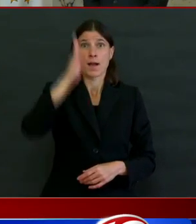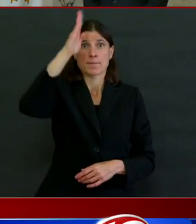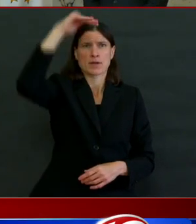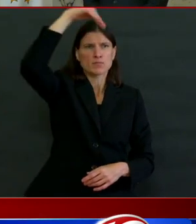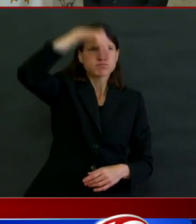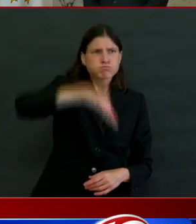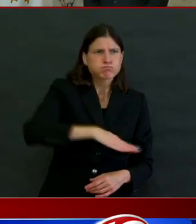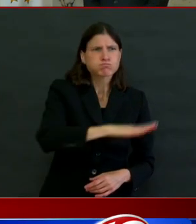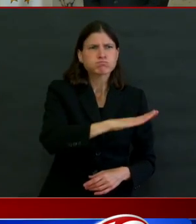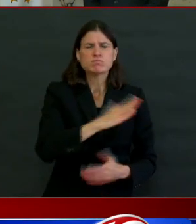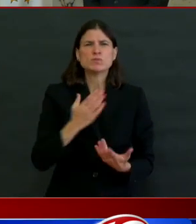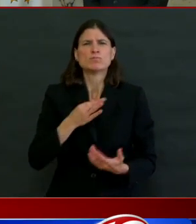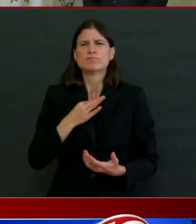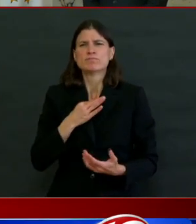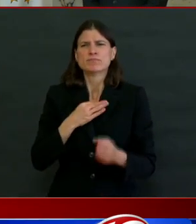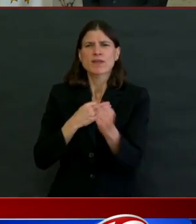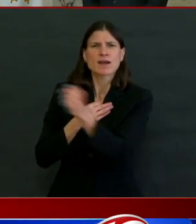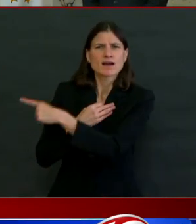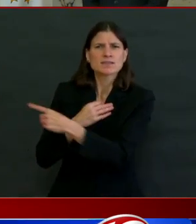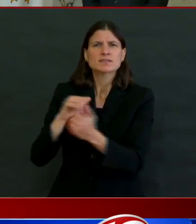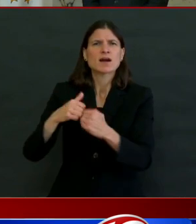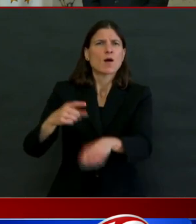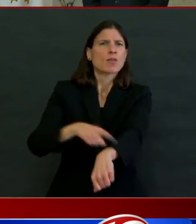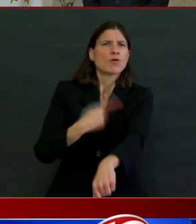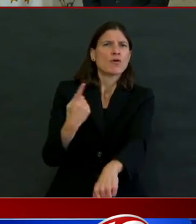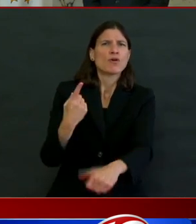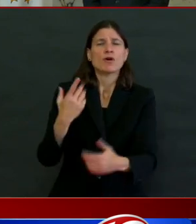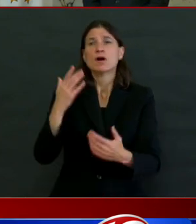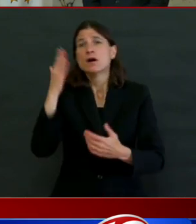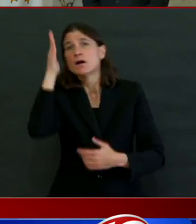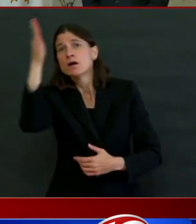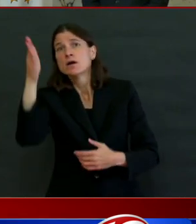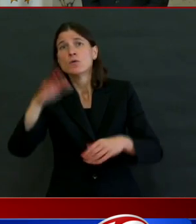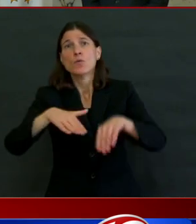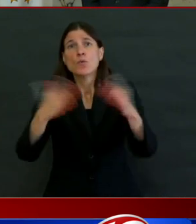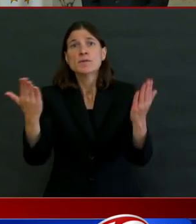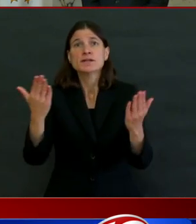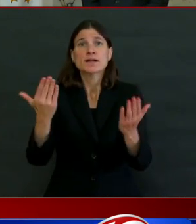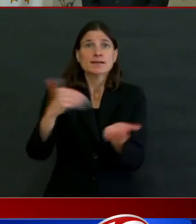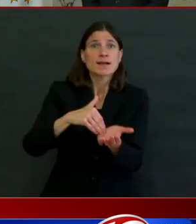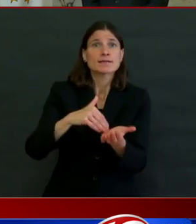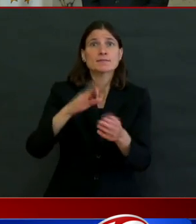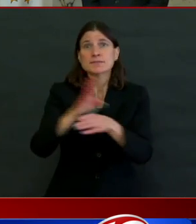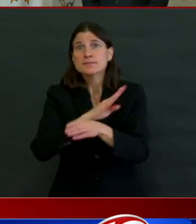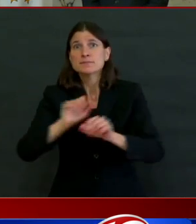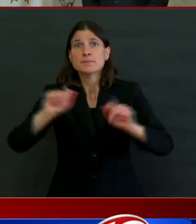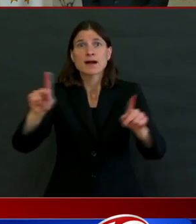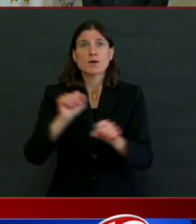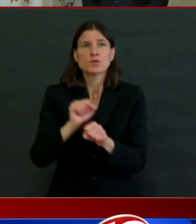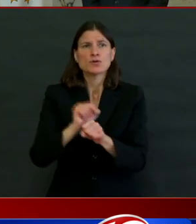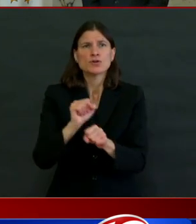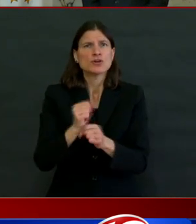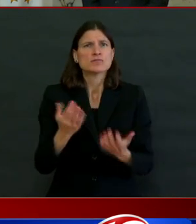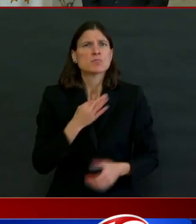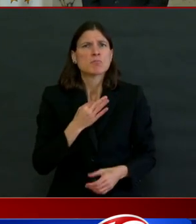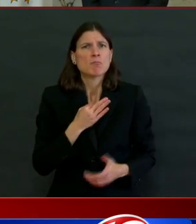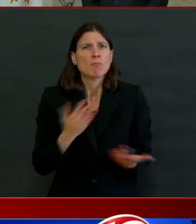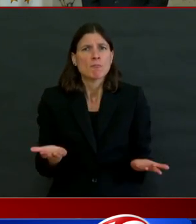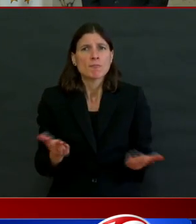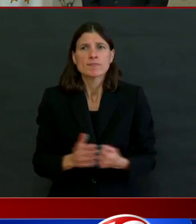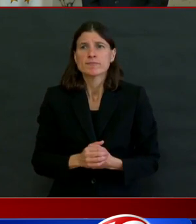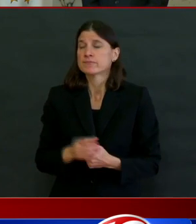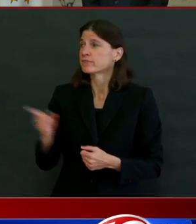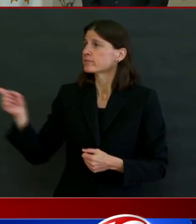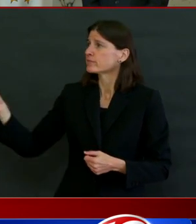assessing, looking at data here in the states, learning from what we can from other countries.